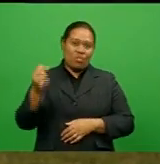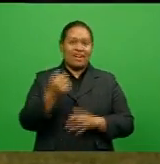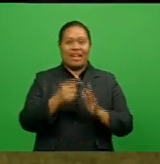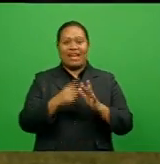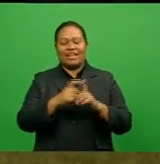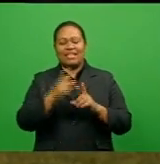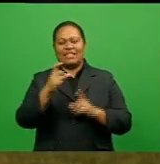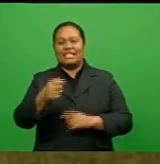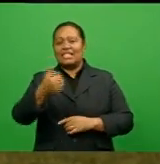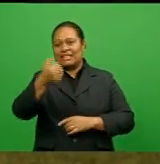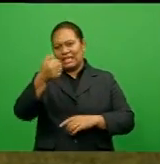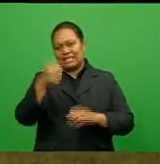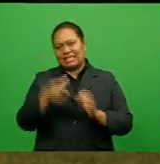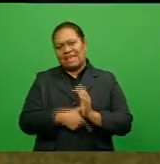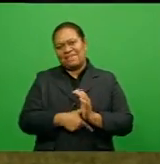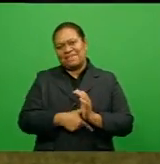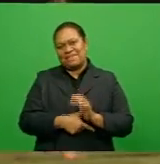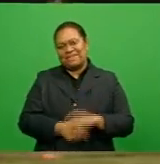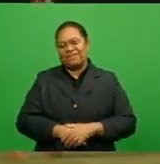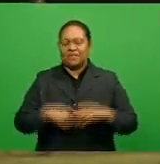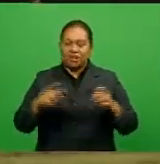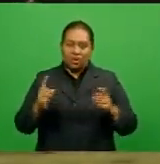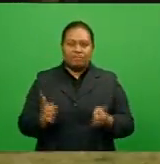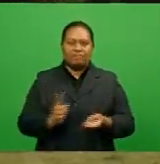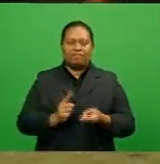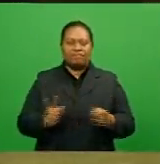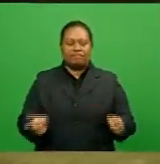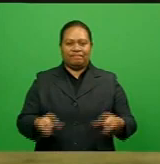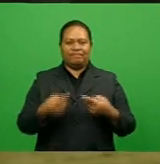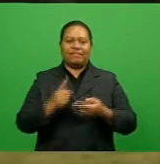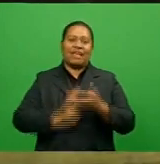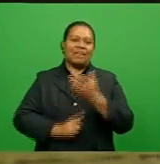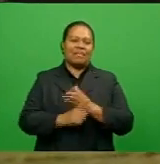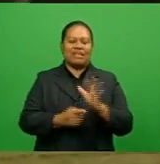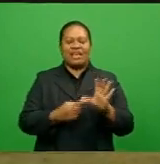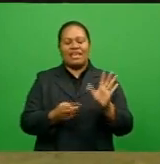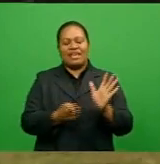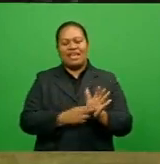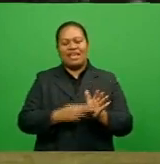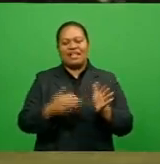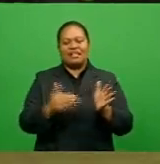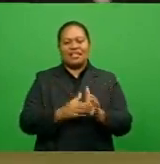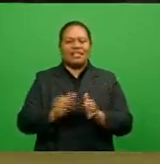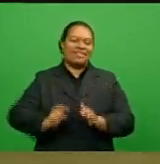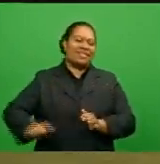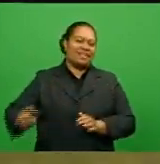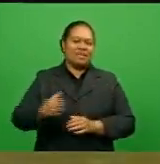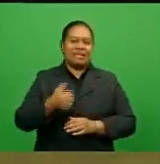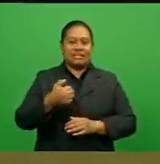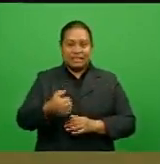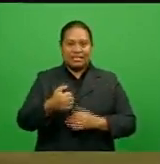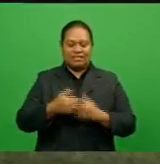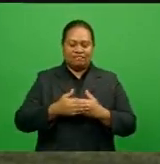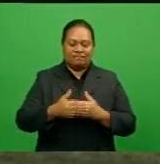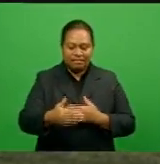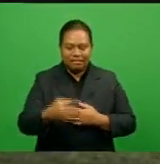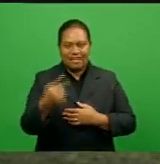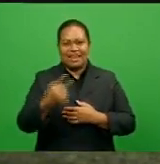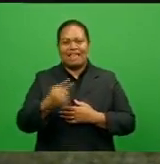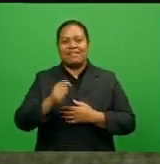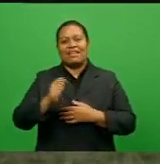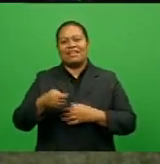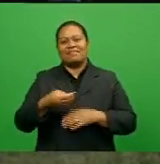title six times. The tournament will be held at the ANZ Stadium in Suva from the 6th to the 11th of next month.